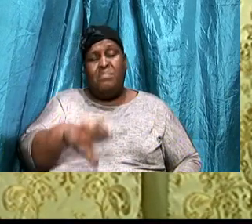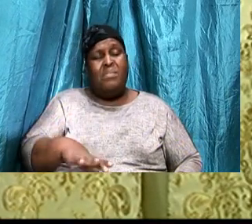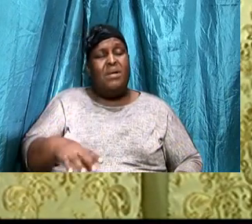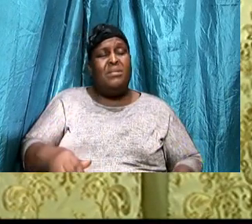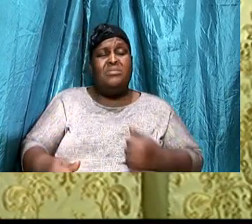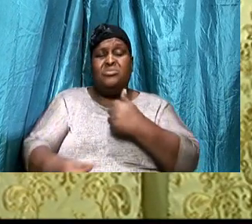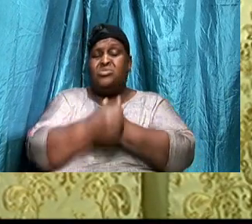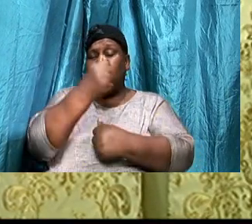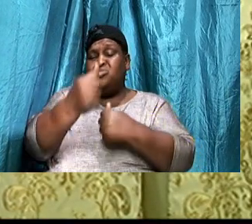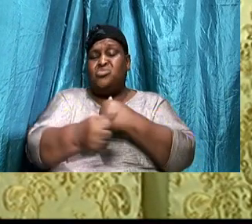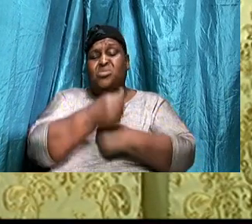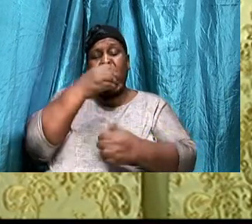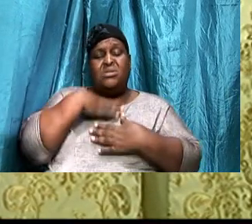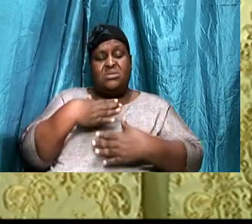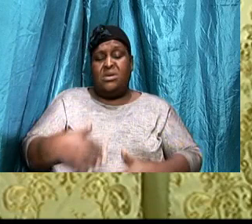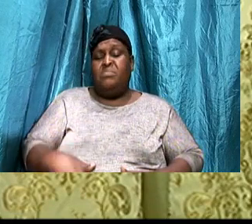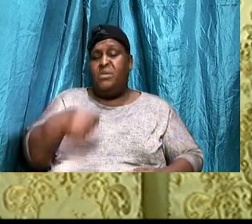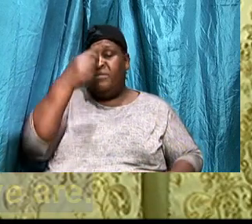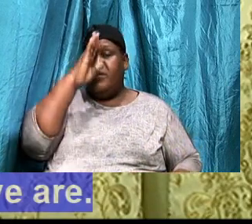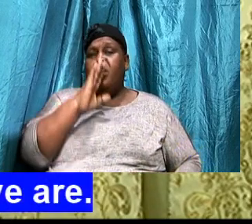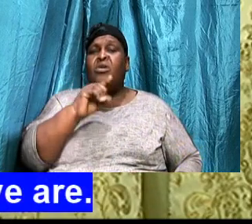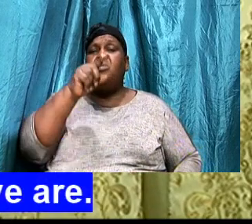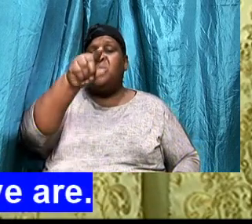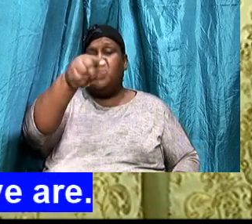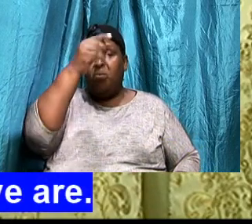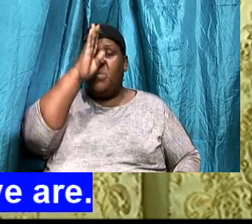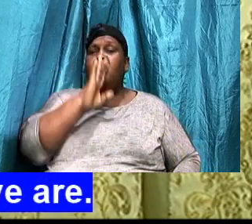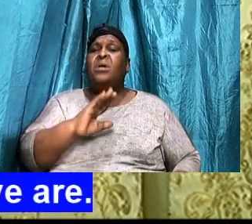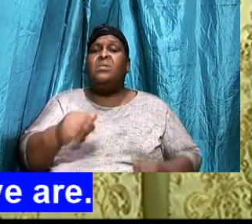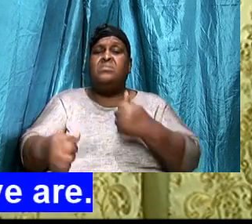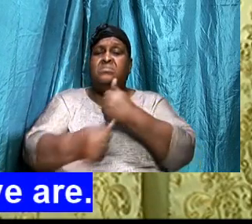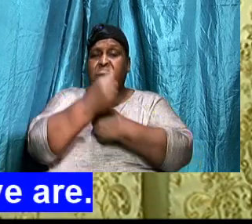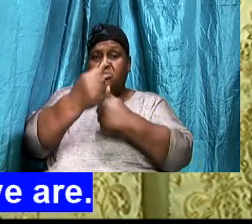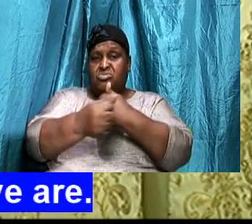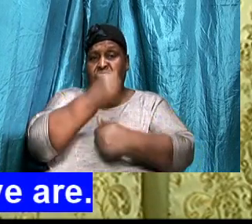destroy, Who, Are you,